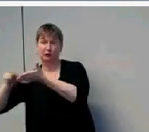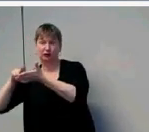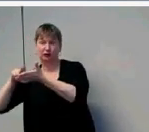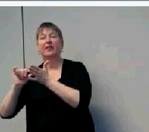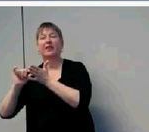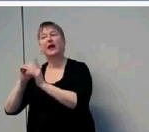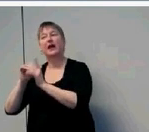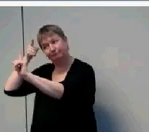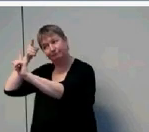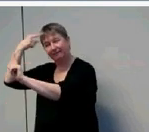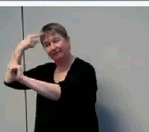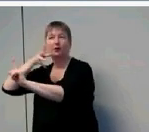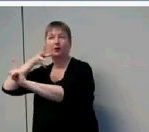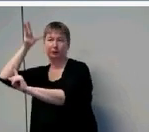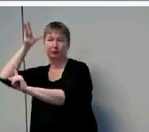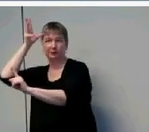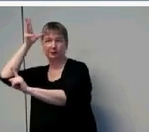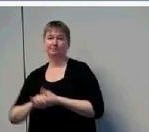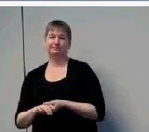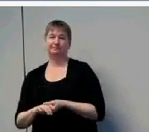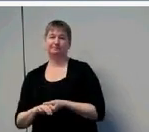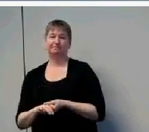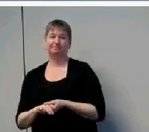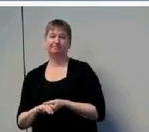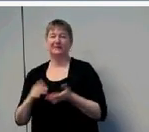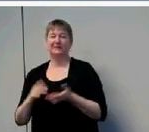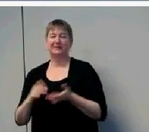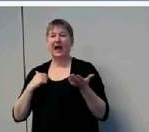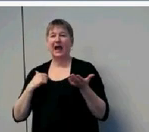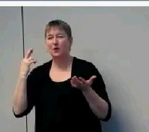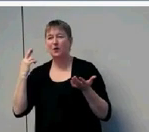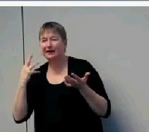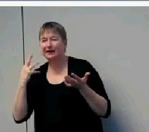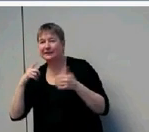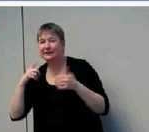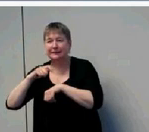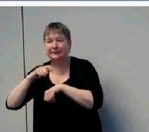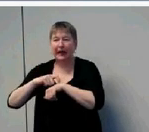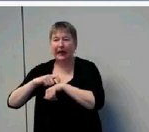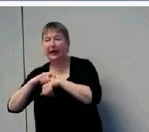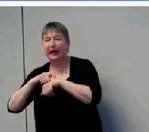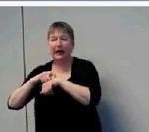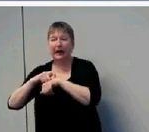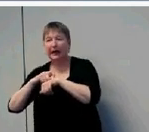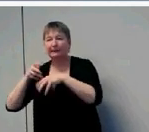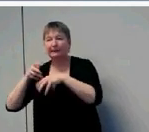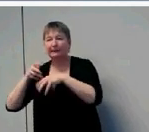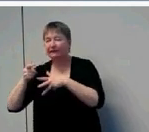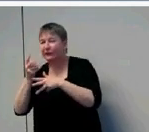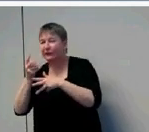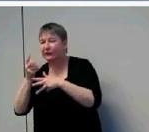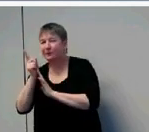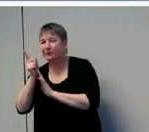I realize I left just a few minutes for questions,